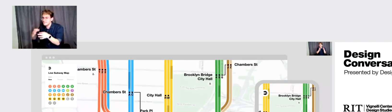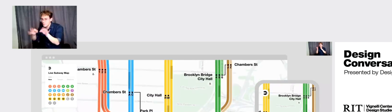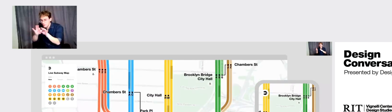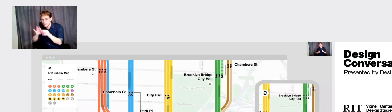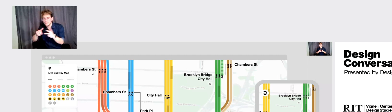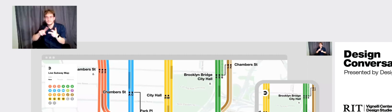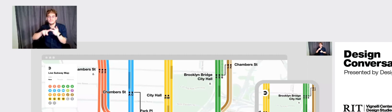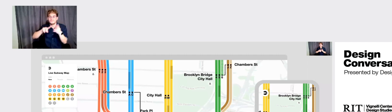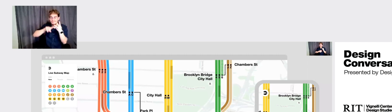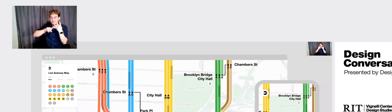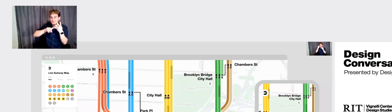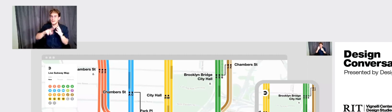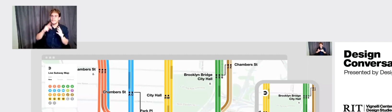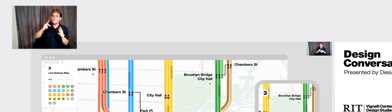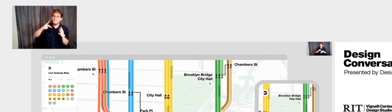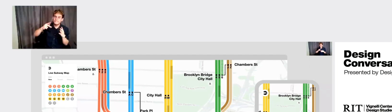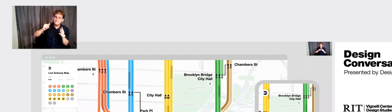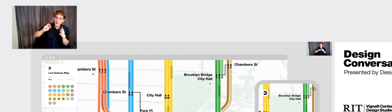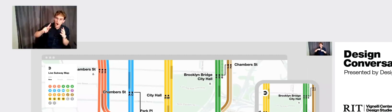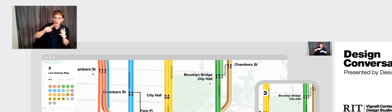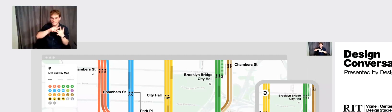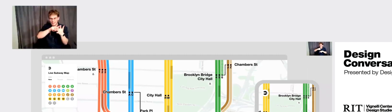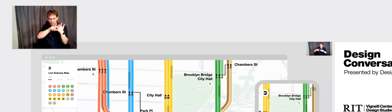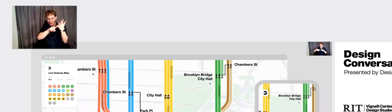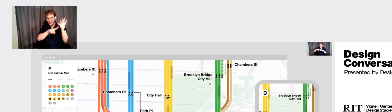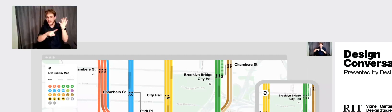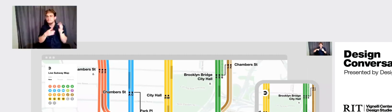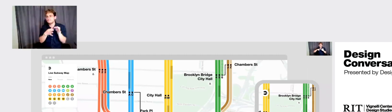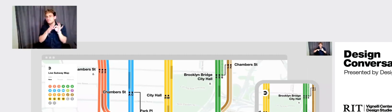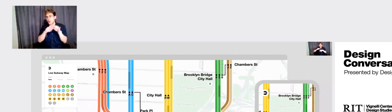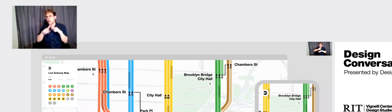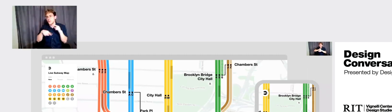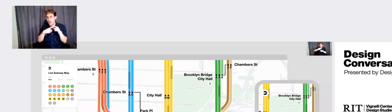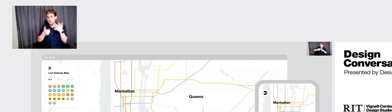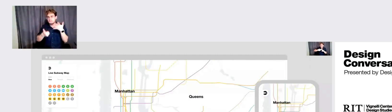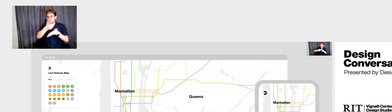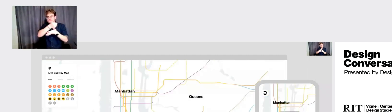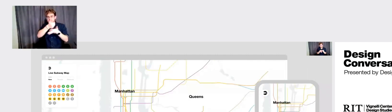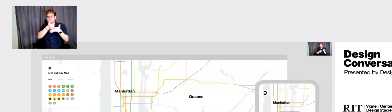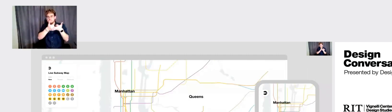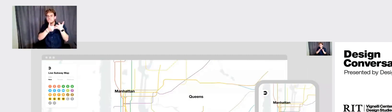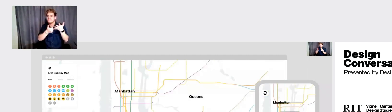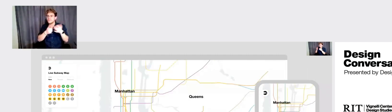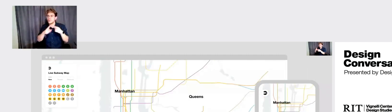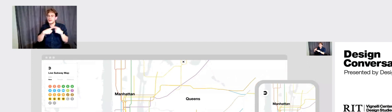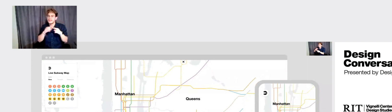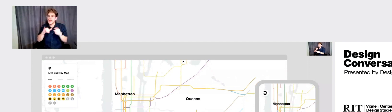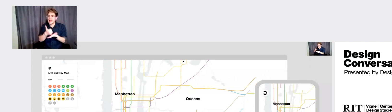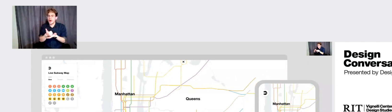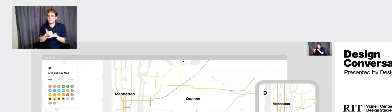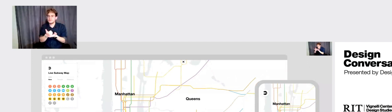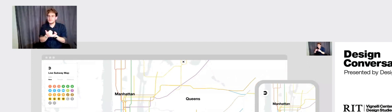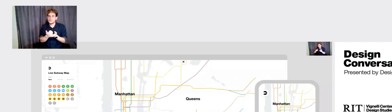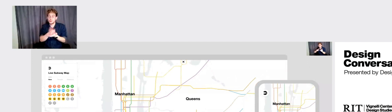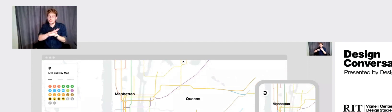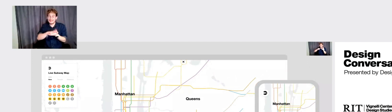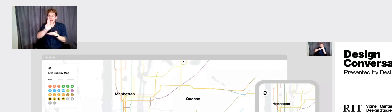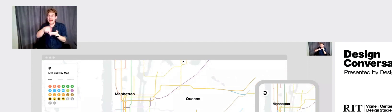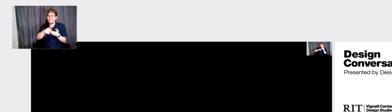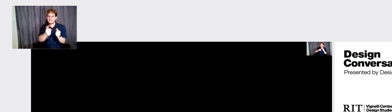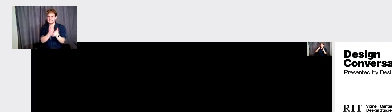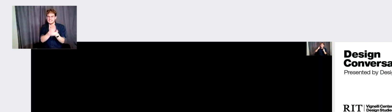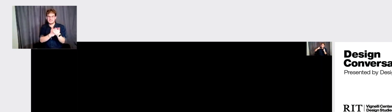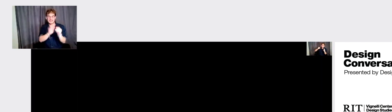show the parks, when you show all that. So, um, I think that helped a lot as well on, on cleaning up as much as we could, uh,